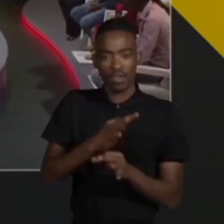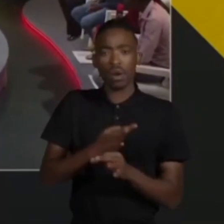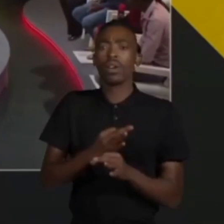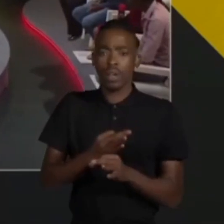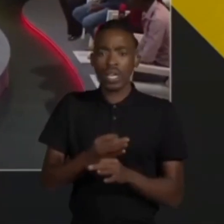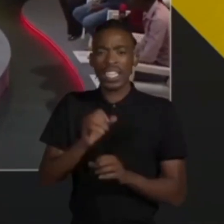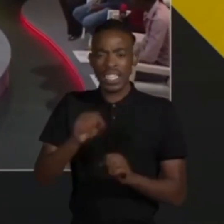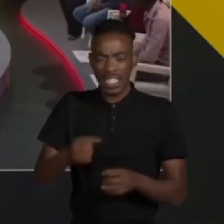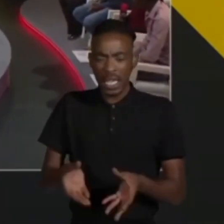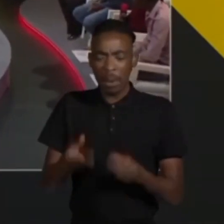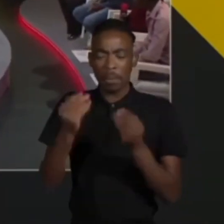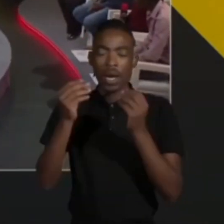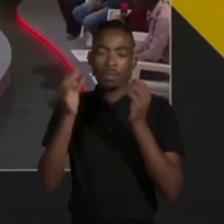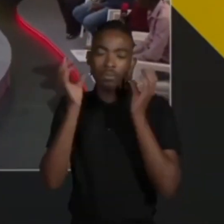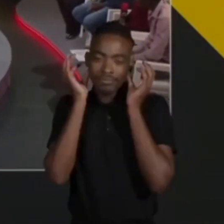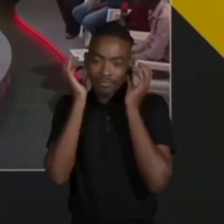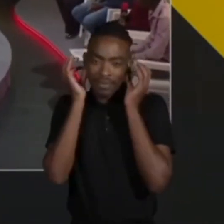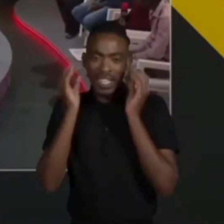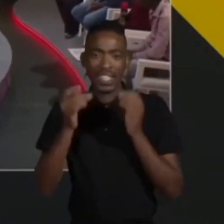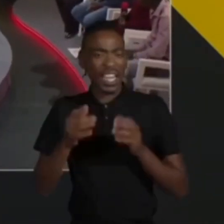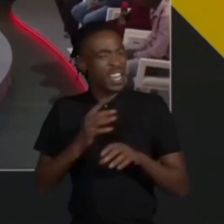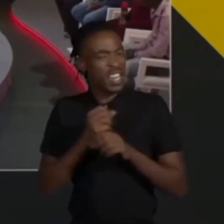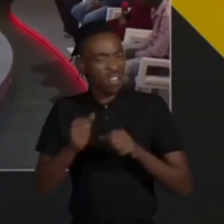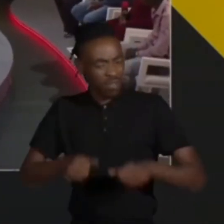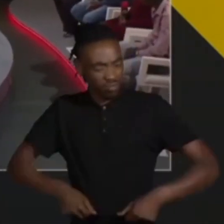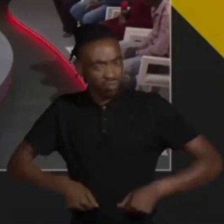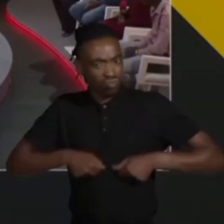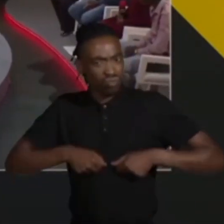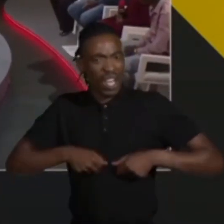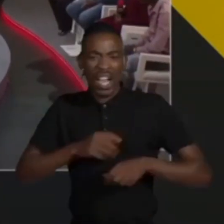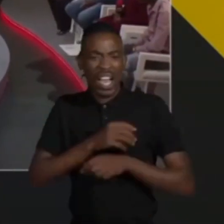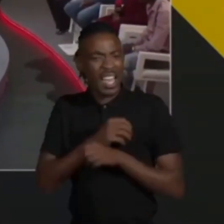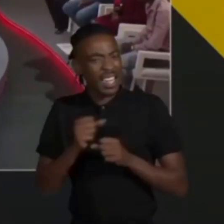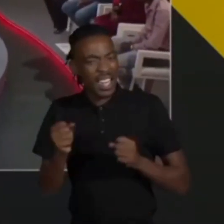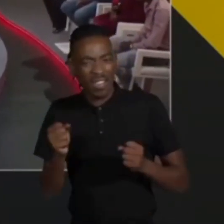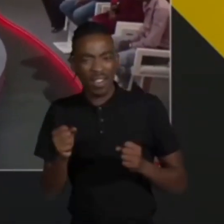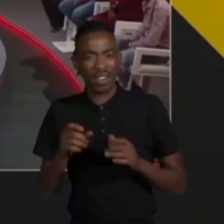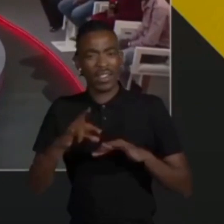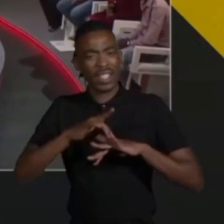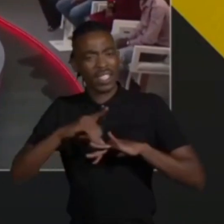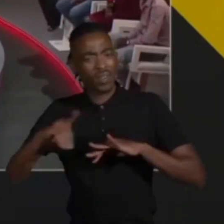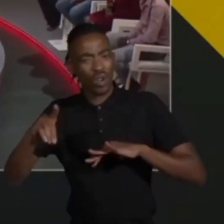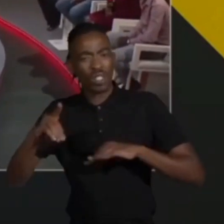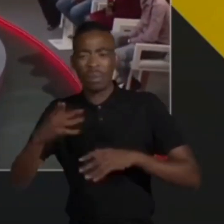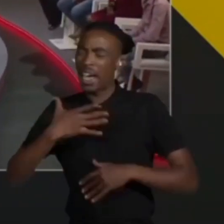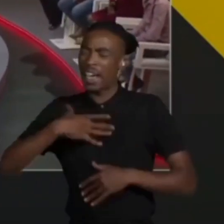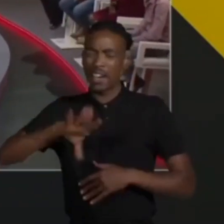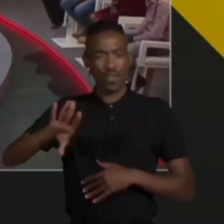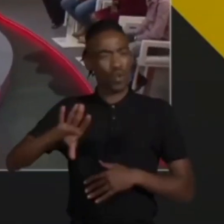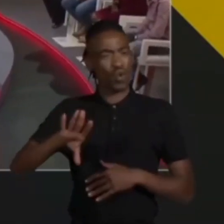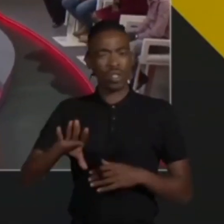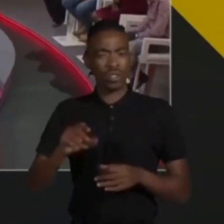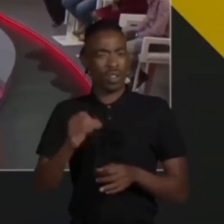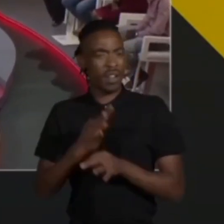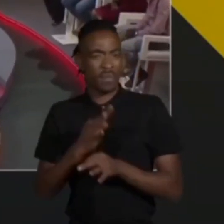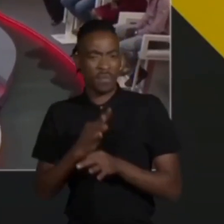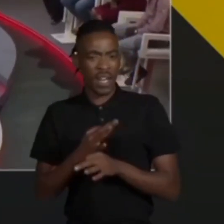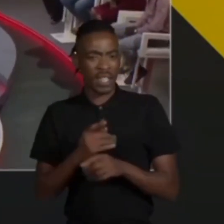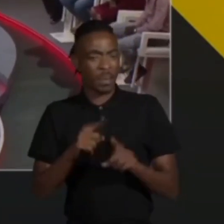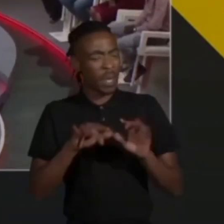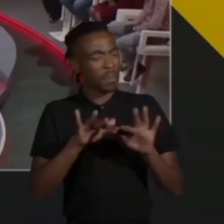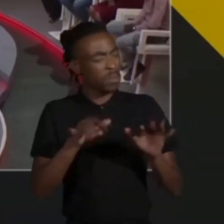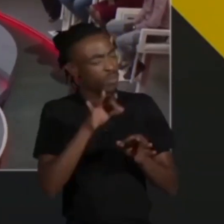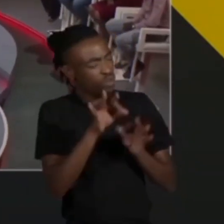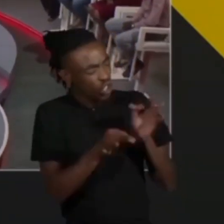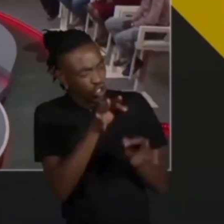wear pants um the whole thing you know i got married got divorced had a child out of wedlock all of that judgment judgment judgment judgment and